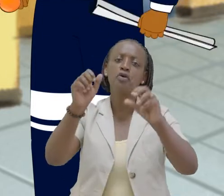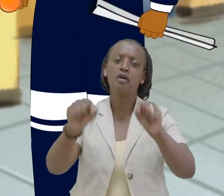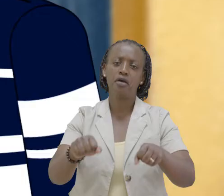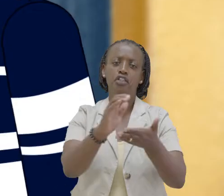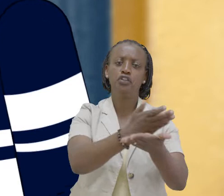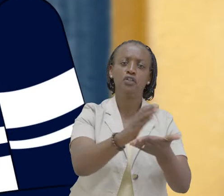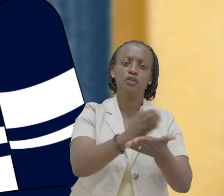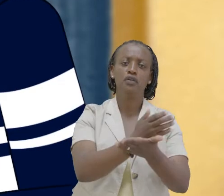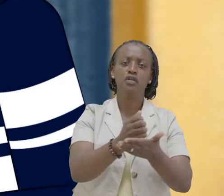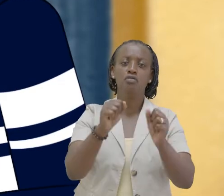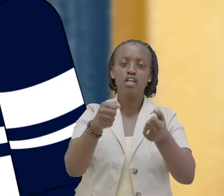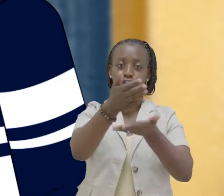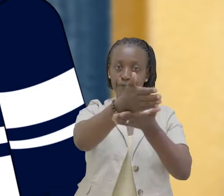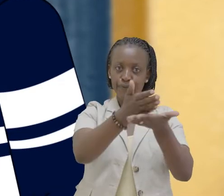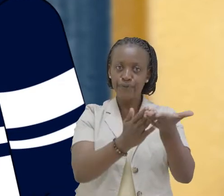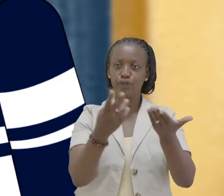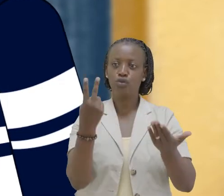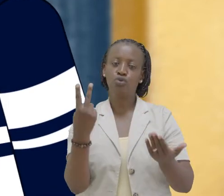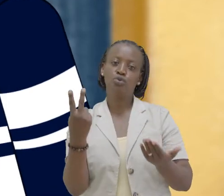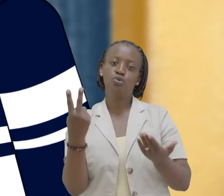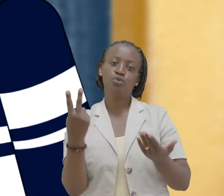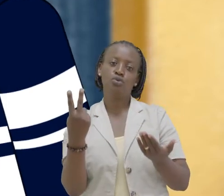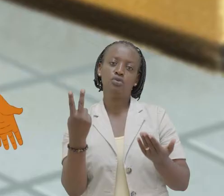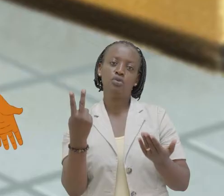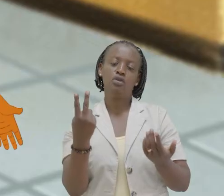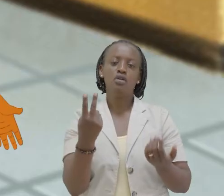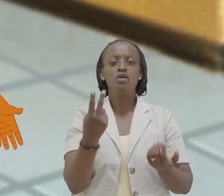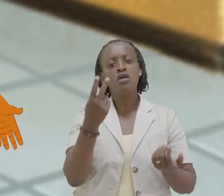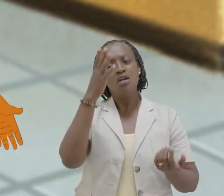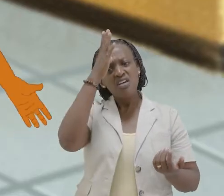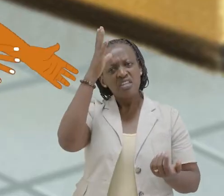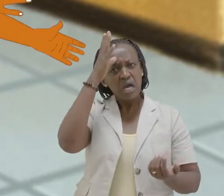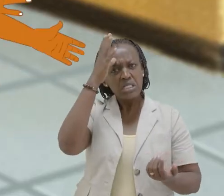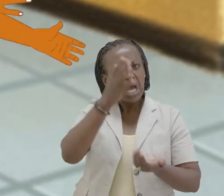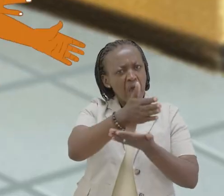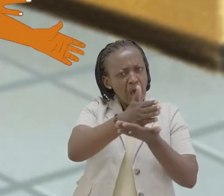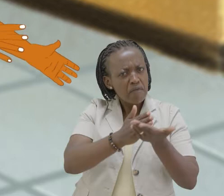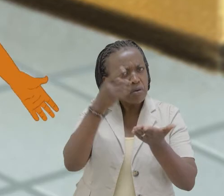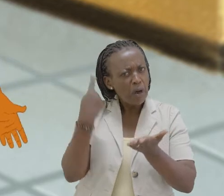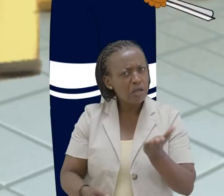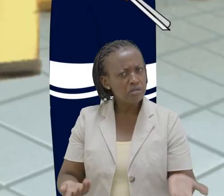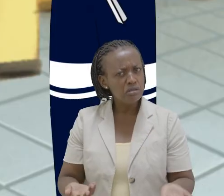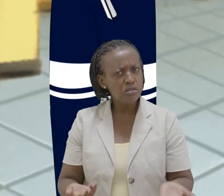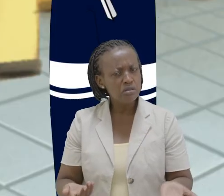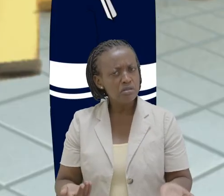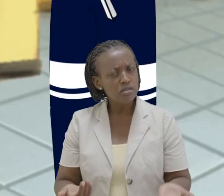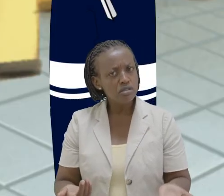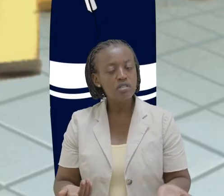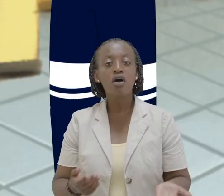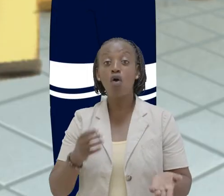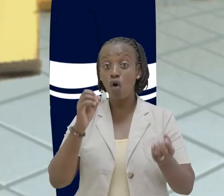I am going to cut it into two halves Dad, what are halves? Alright,